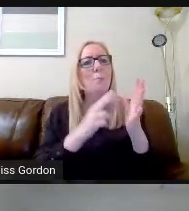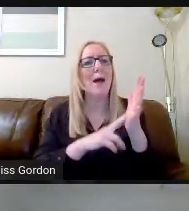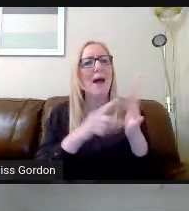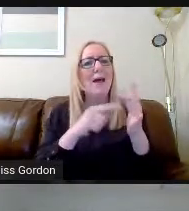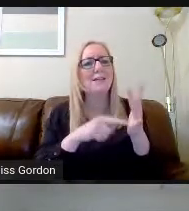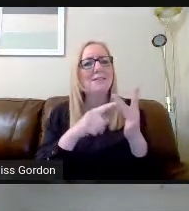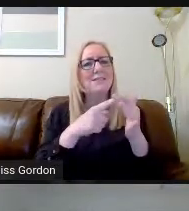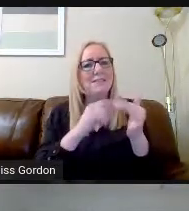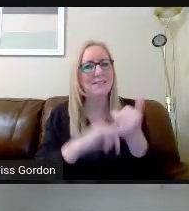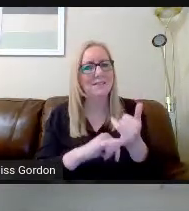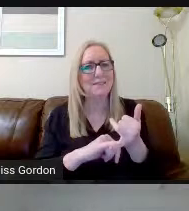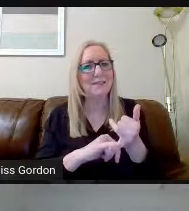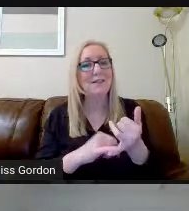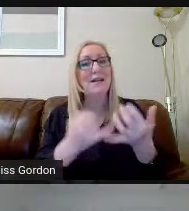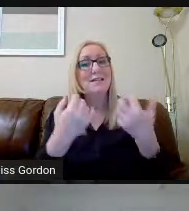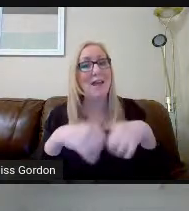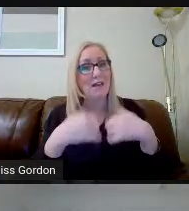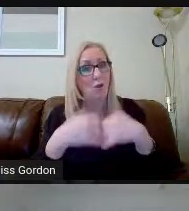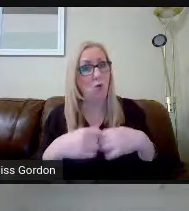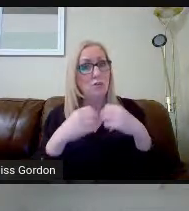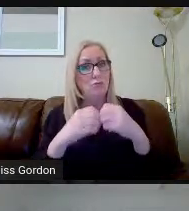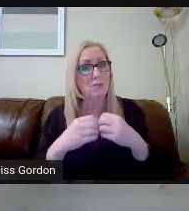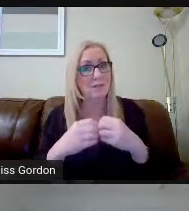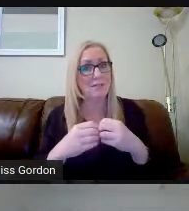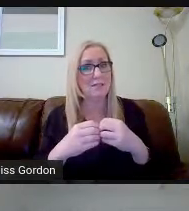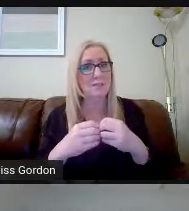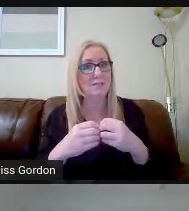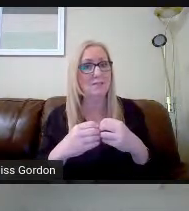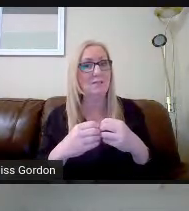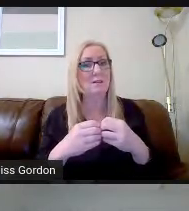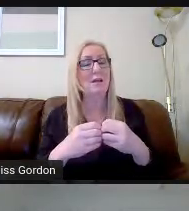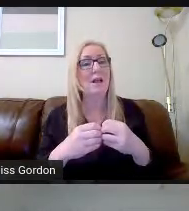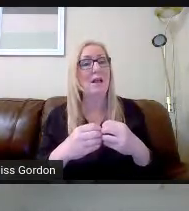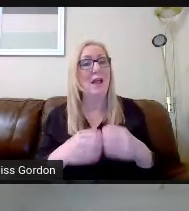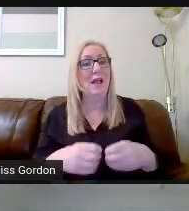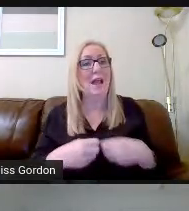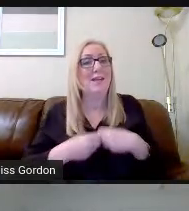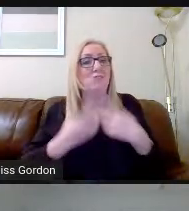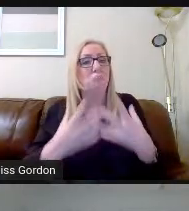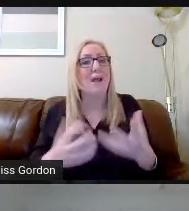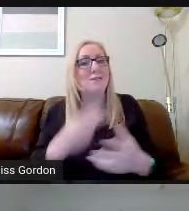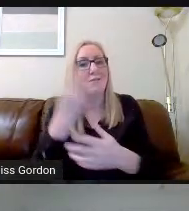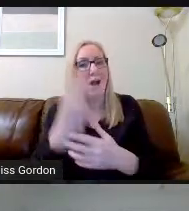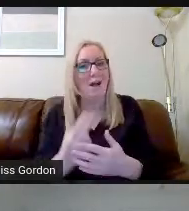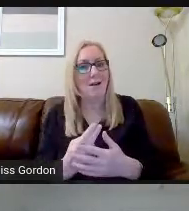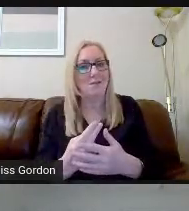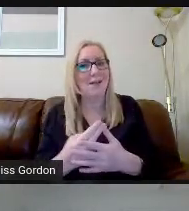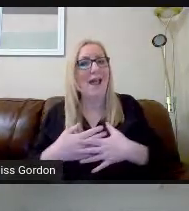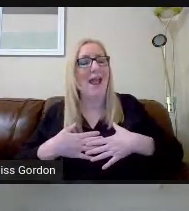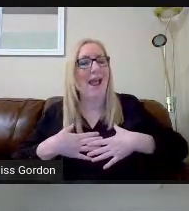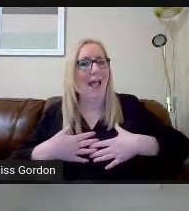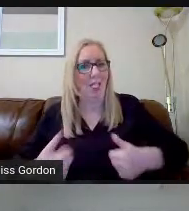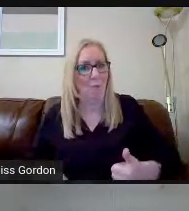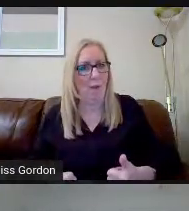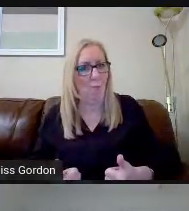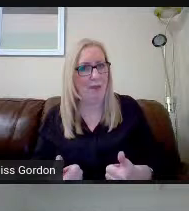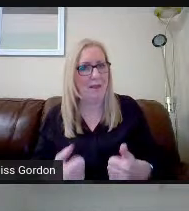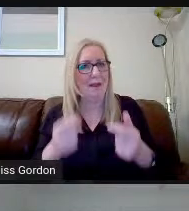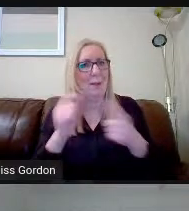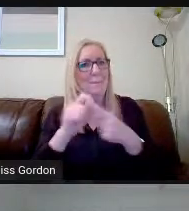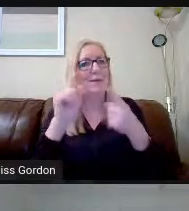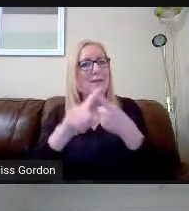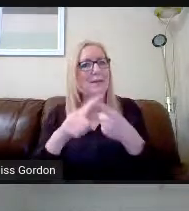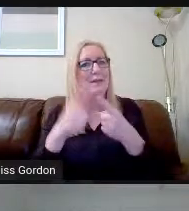studies, expressive arts, health and wellbeing, which include PE, and personal and social